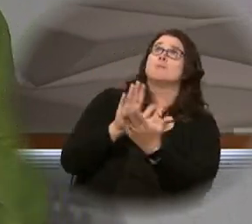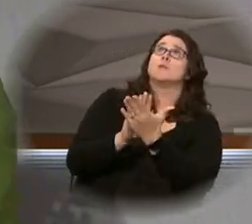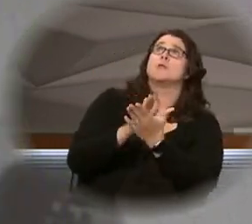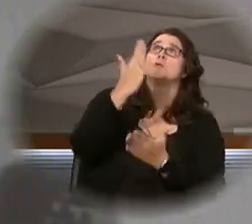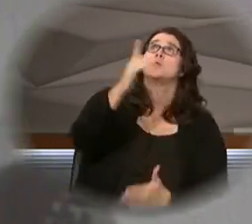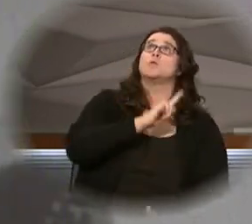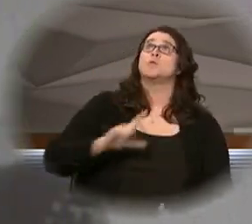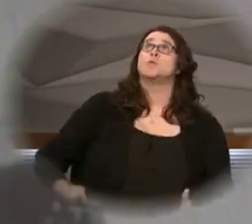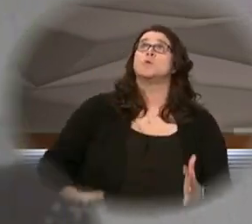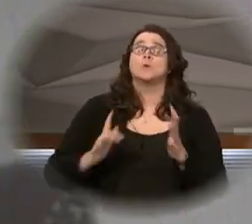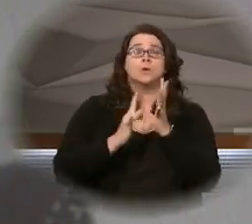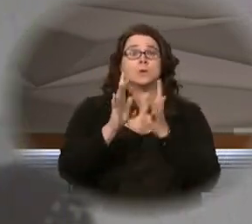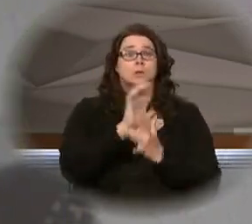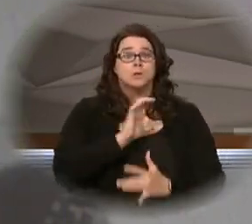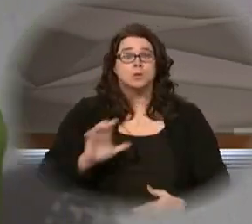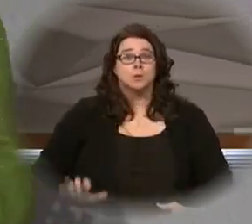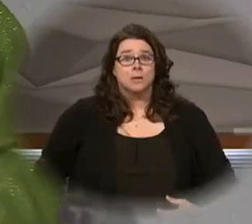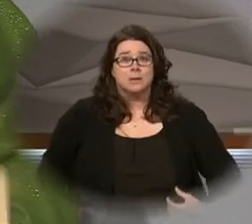Christ.